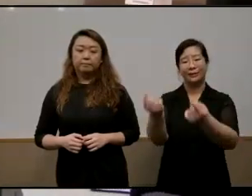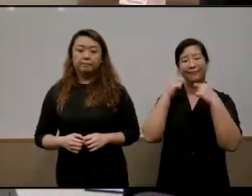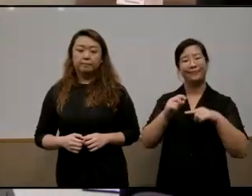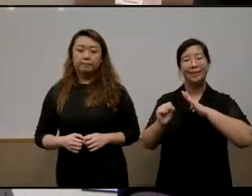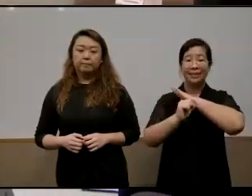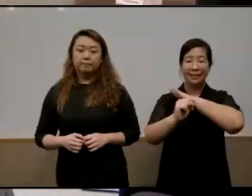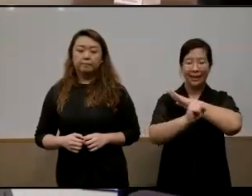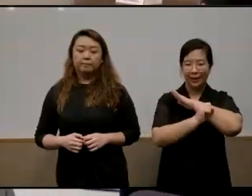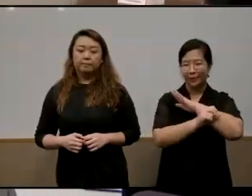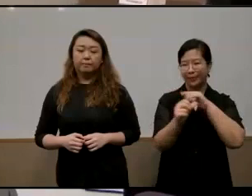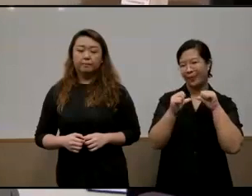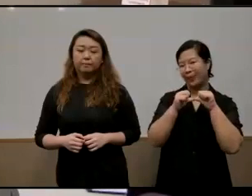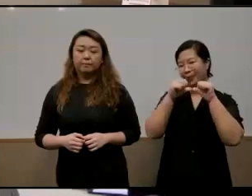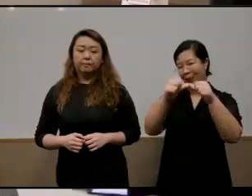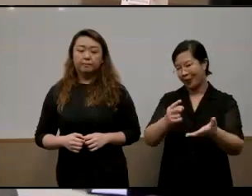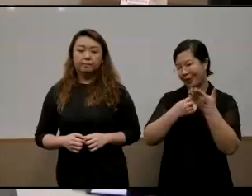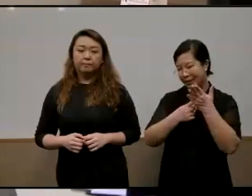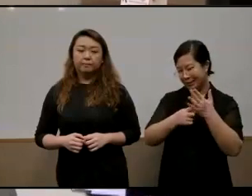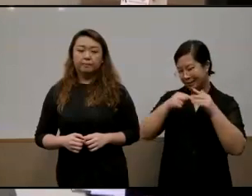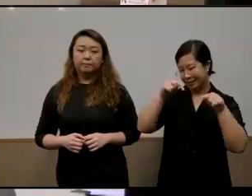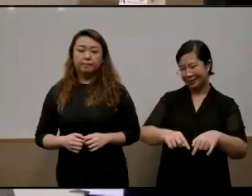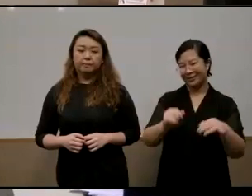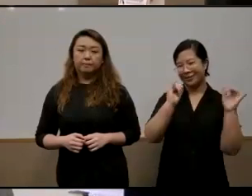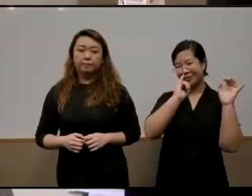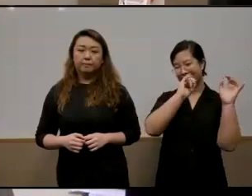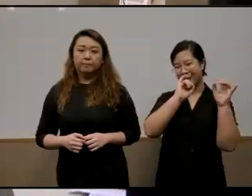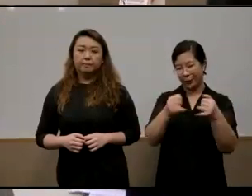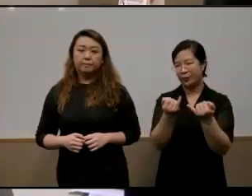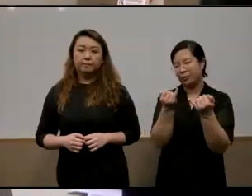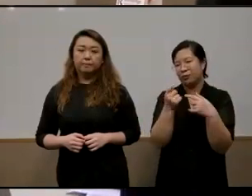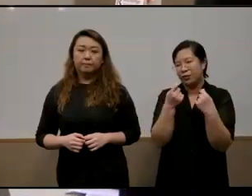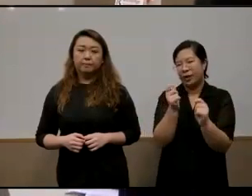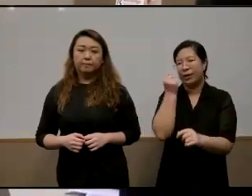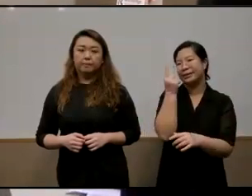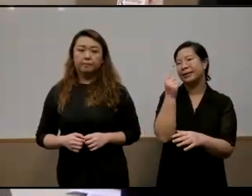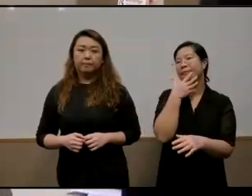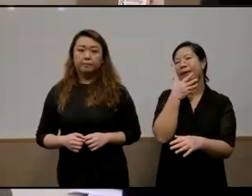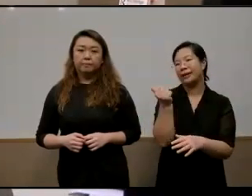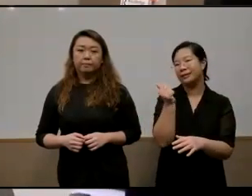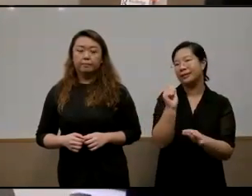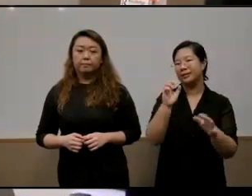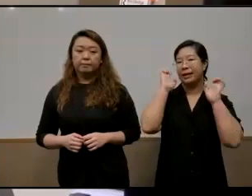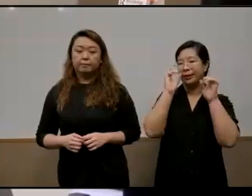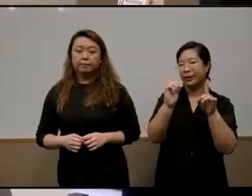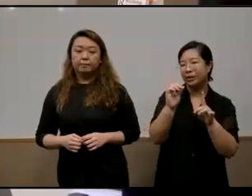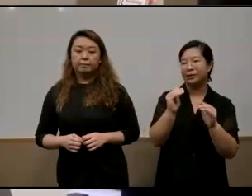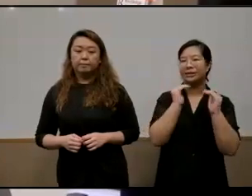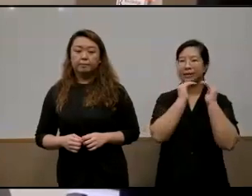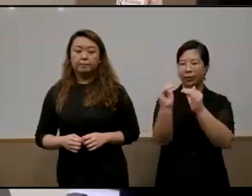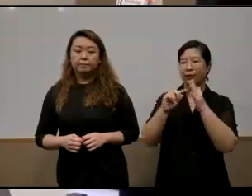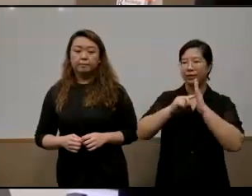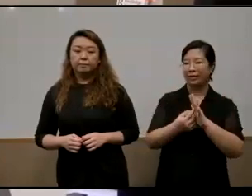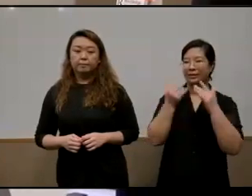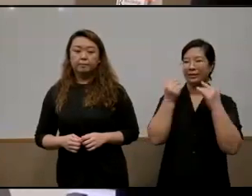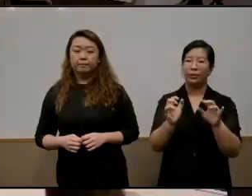as we continue to discuss this issue as we try to understand it better education and equal start our